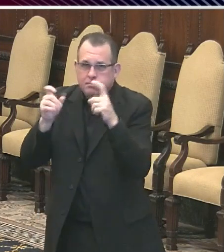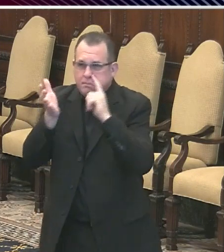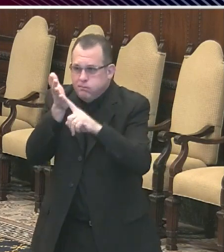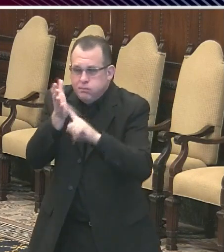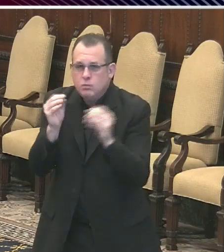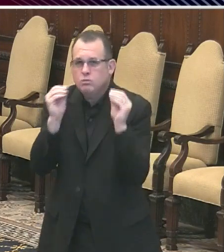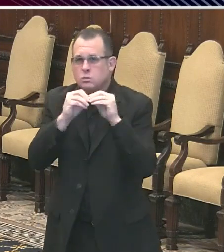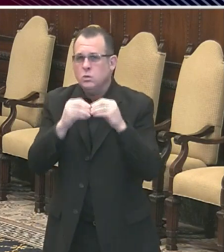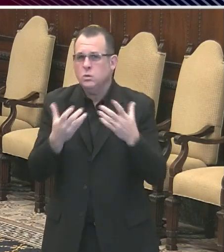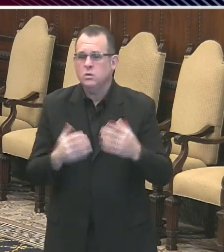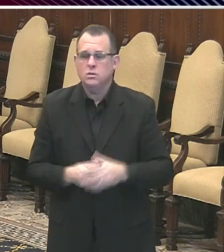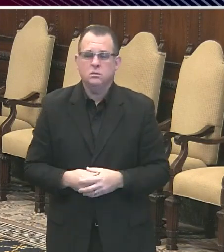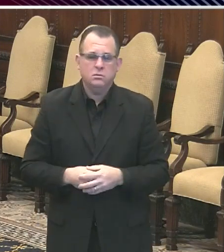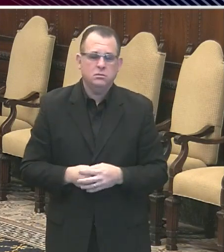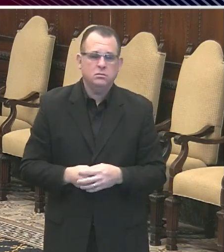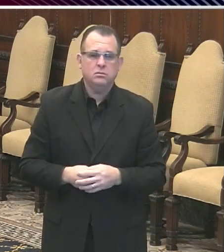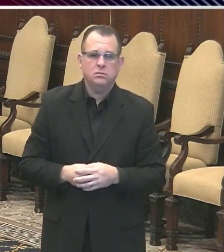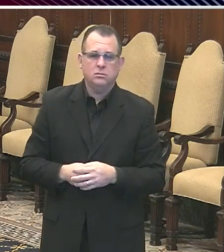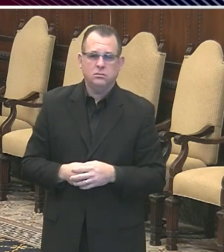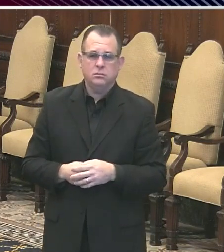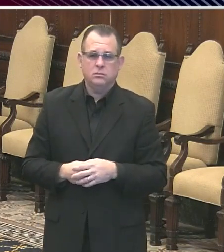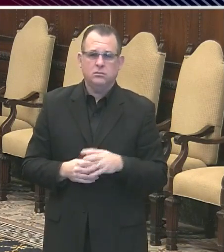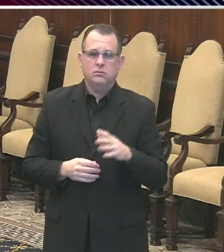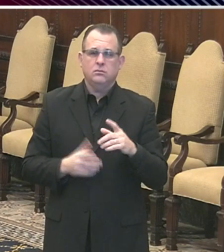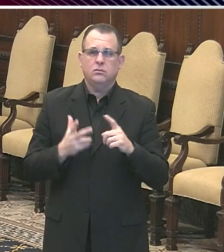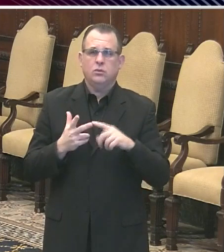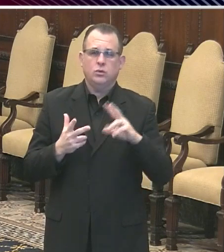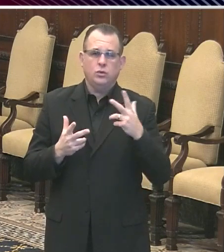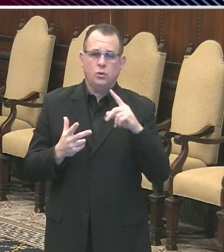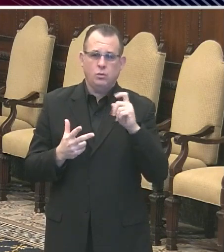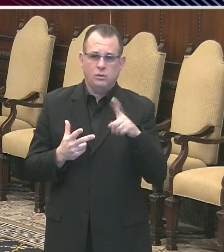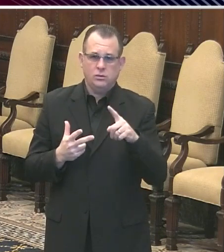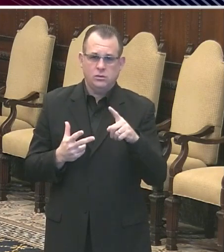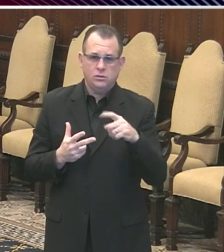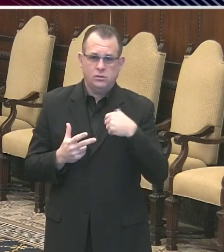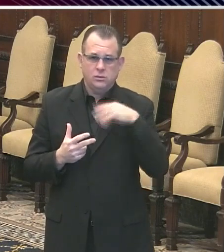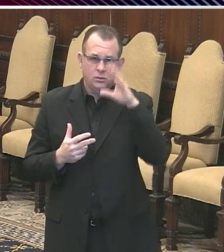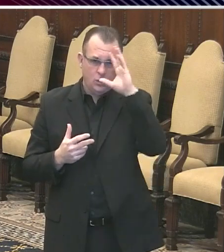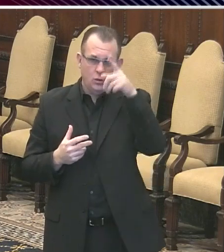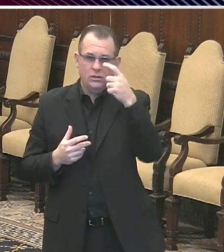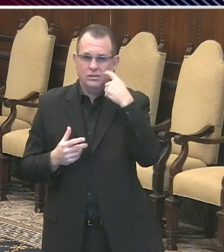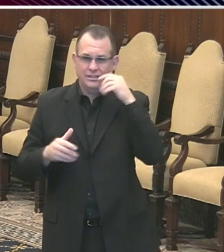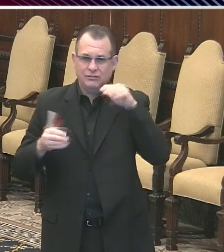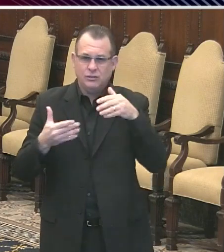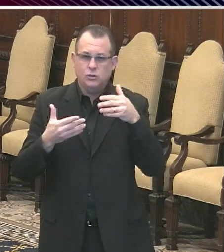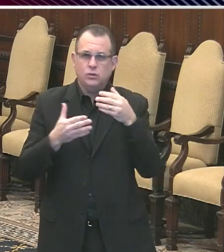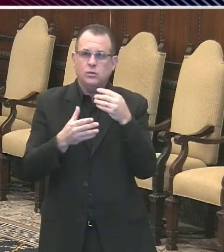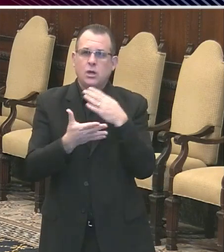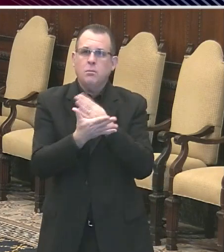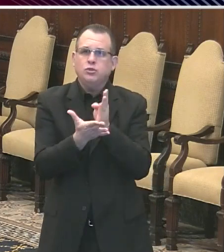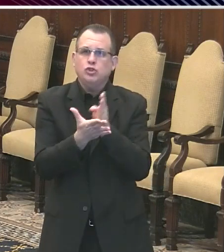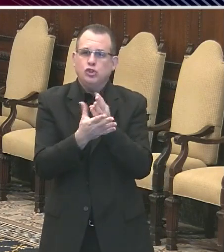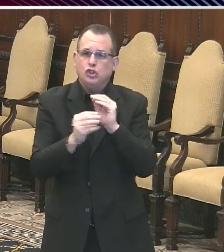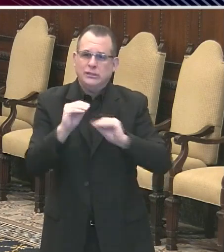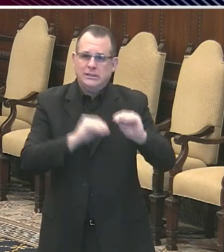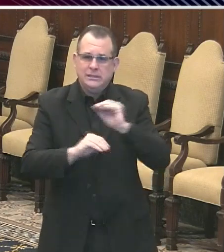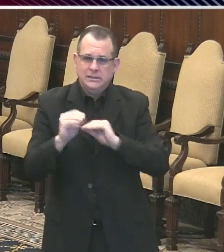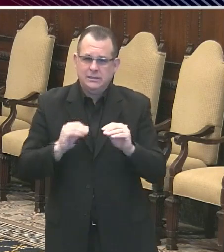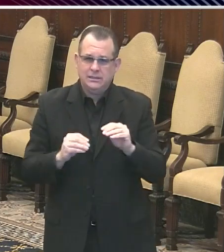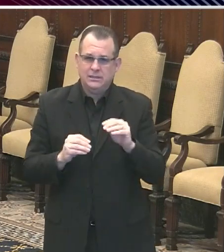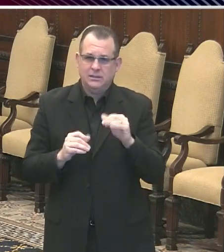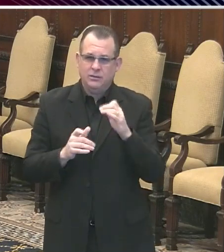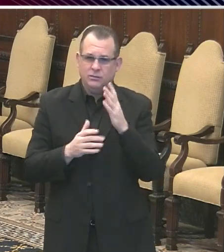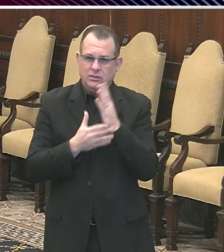going to introduce a new budget on Friday, but the controller had some numbers today about possible losses, and I just